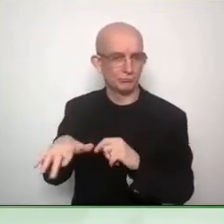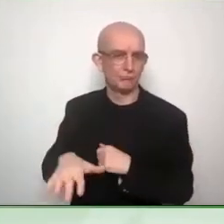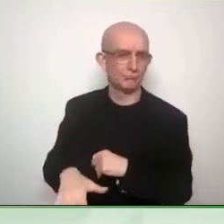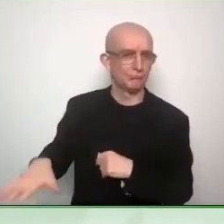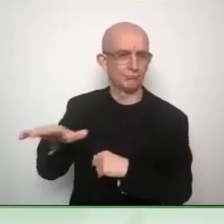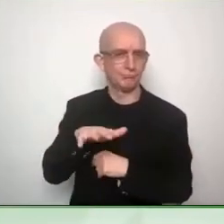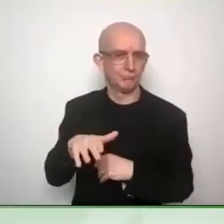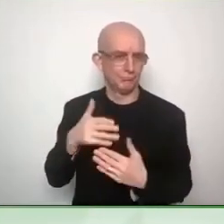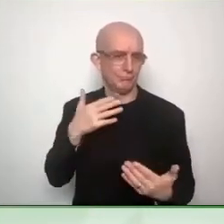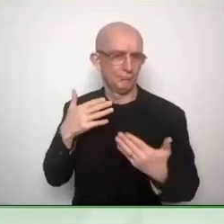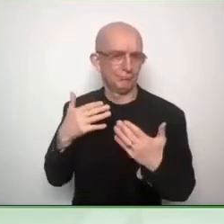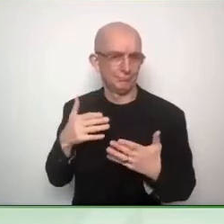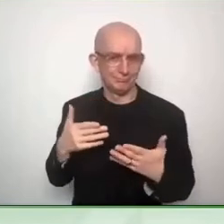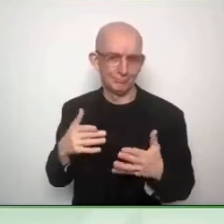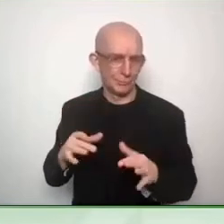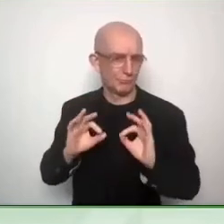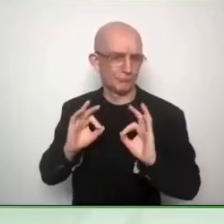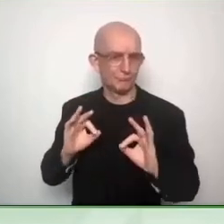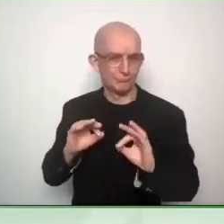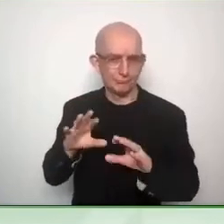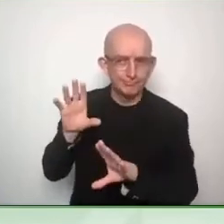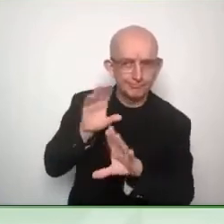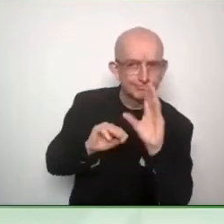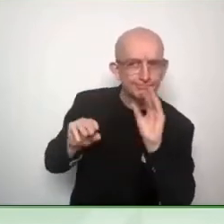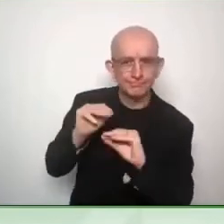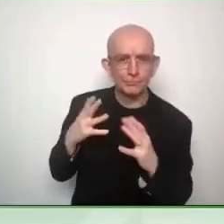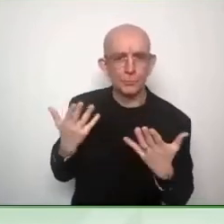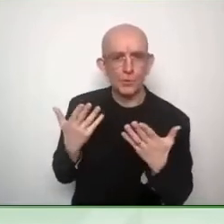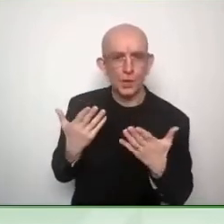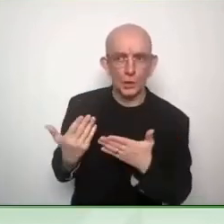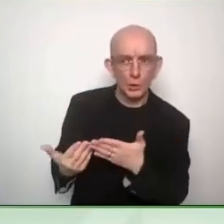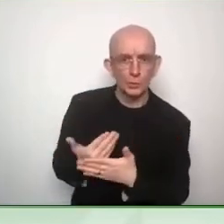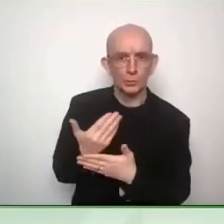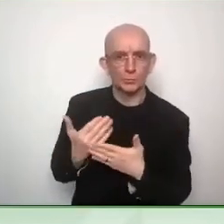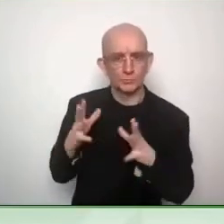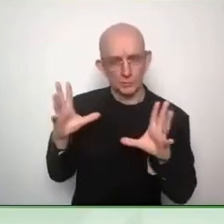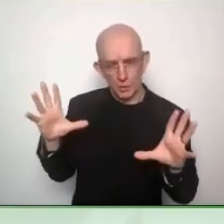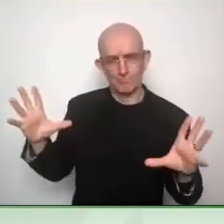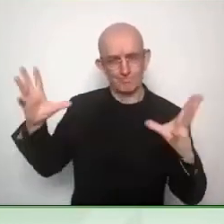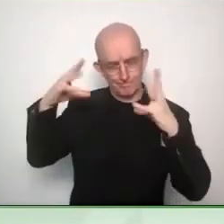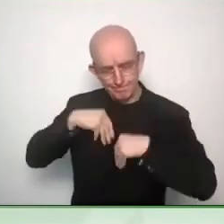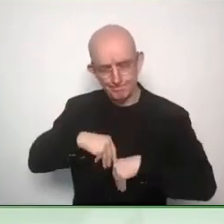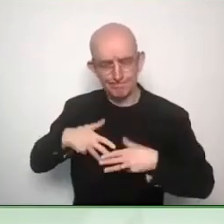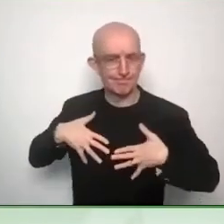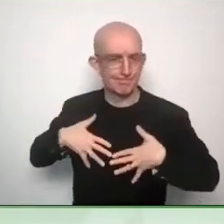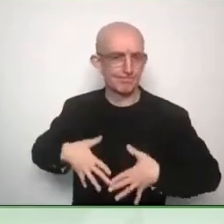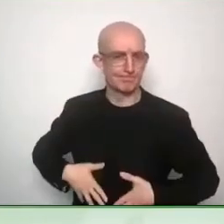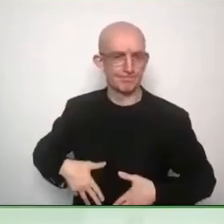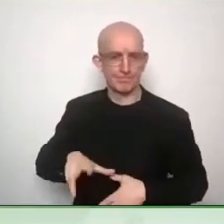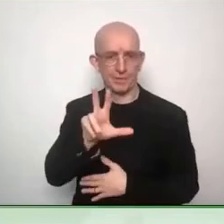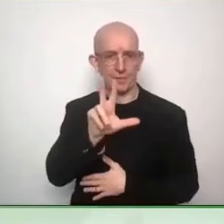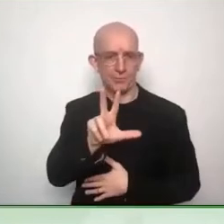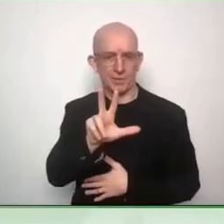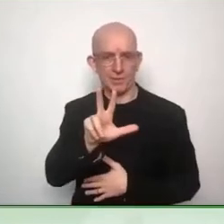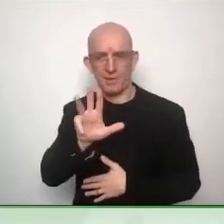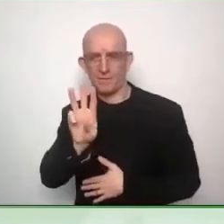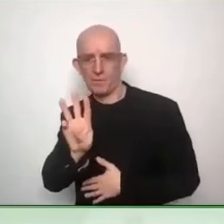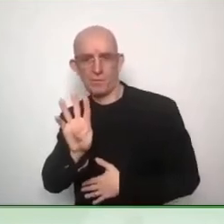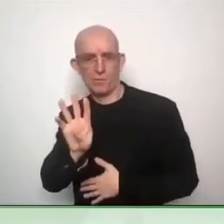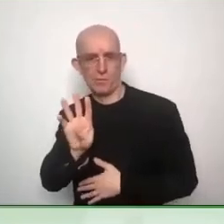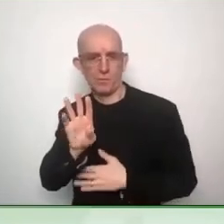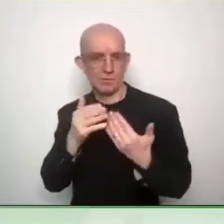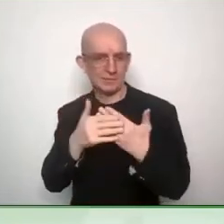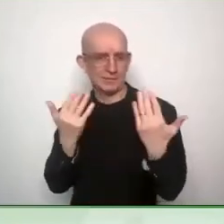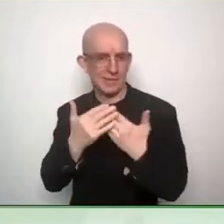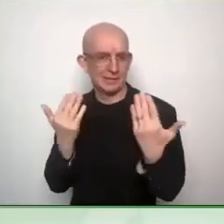program as well. And that's the reason why most people come back after two years because it just gives them that opportunity to be in touch